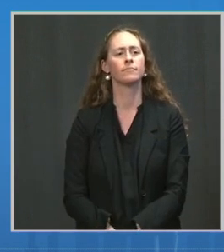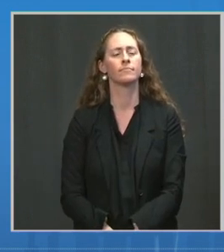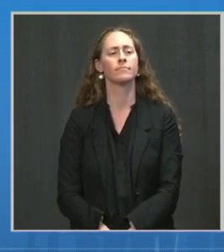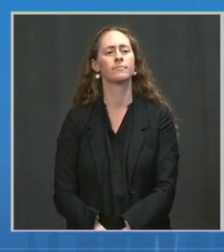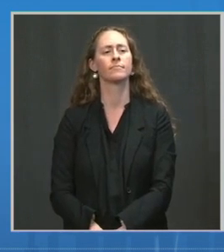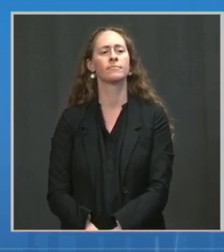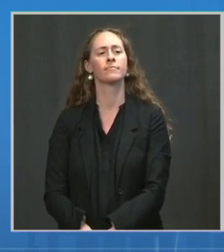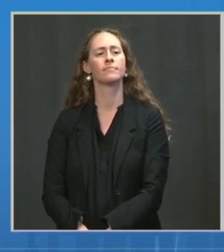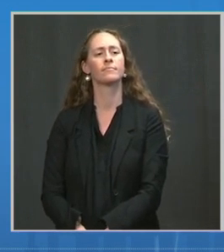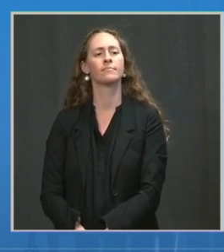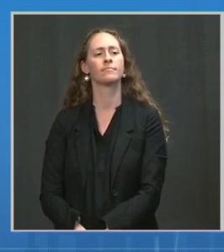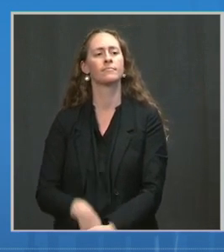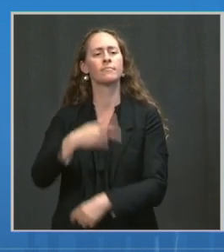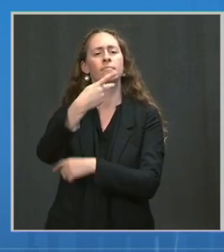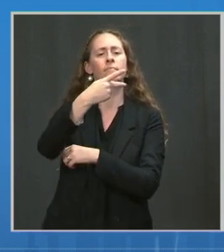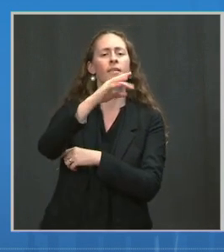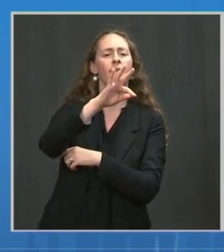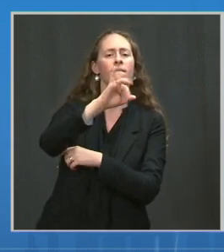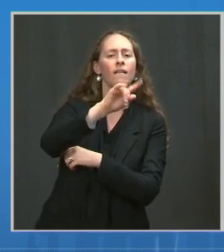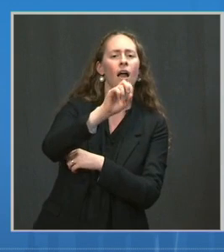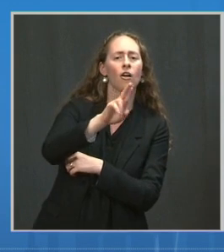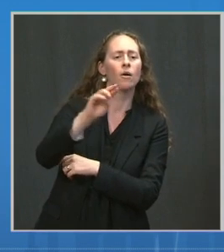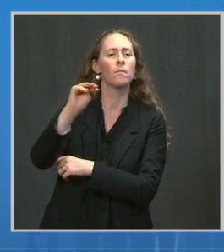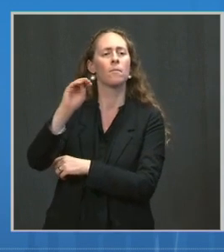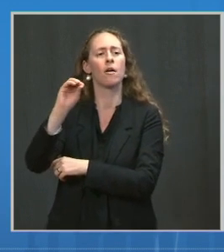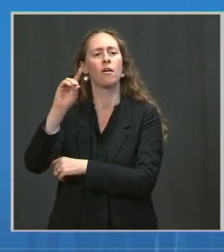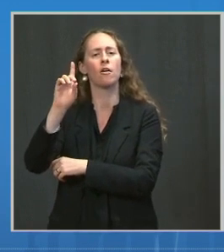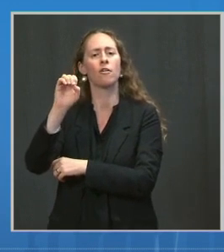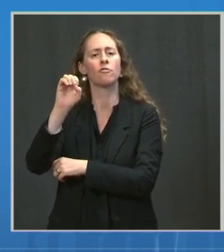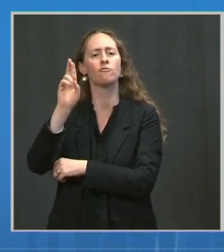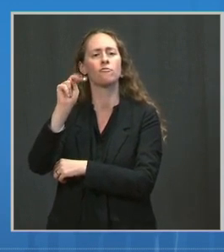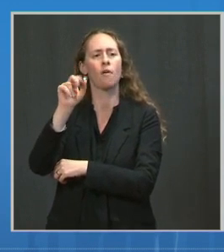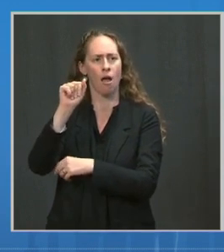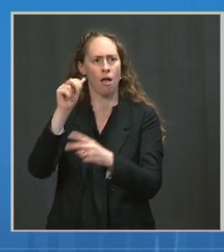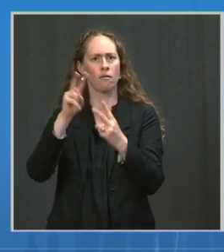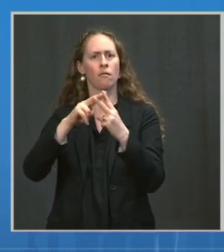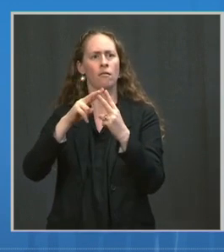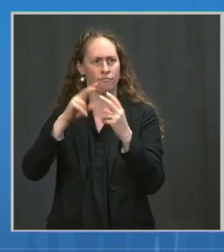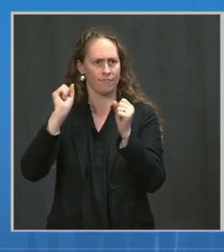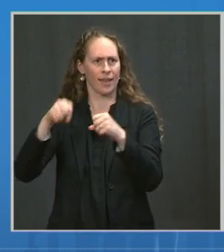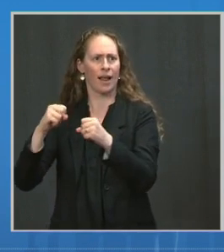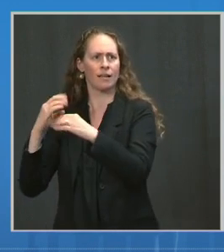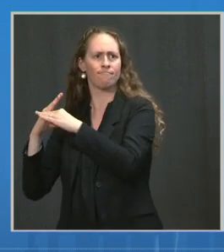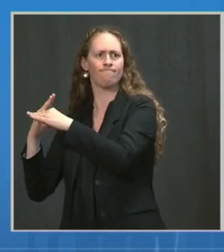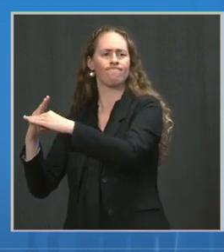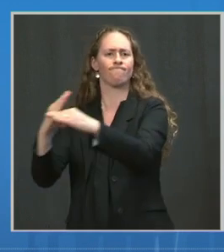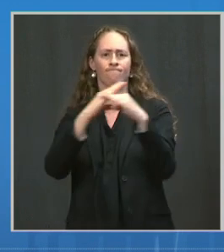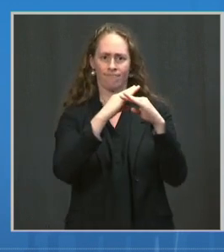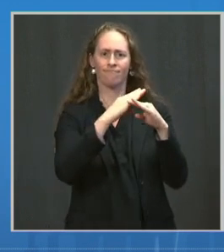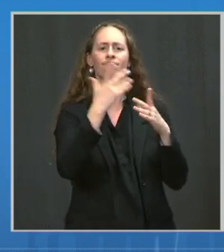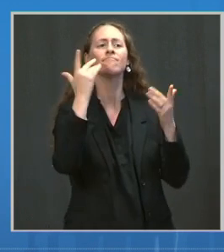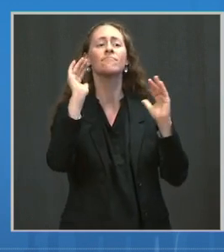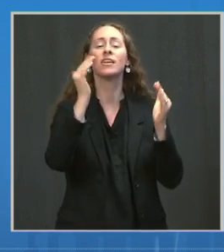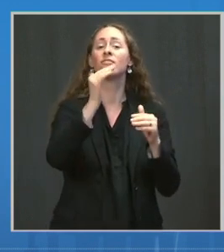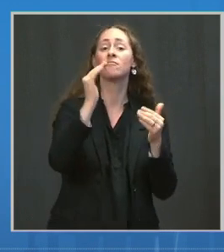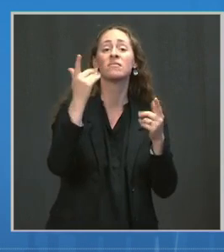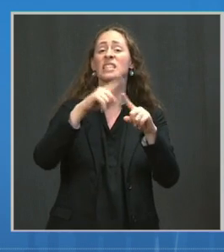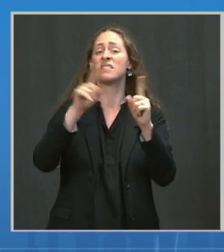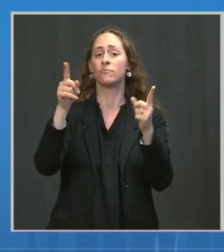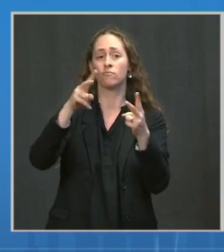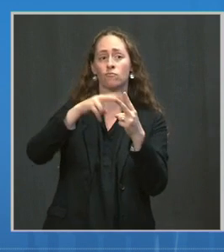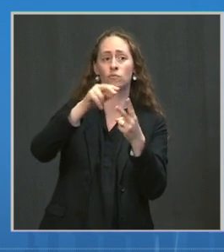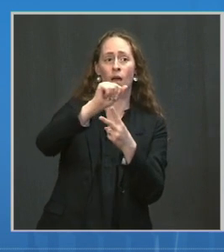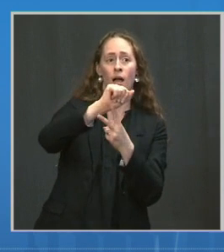mRNA provide with regard to protection against alpha versus delta in three separate countries?